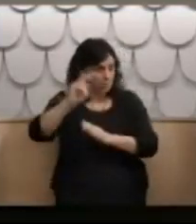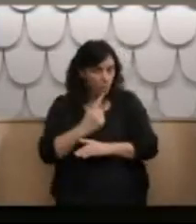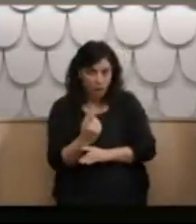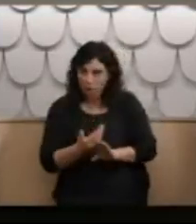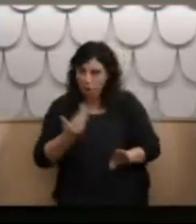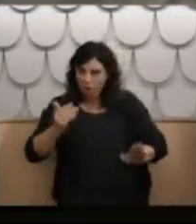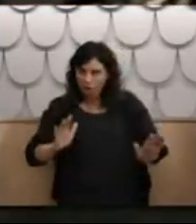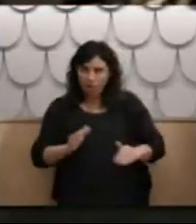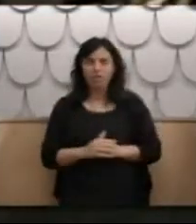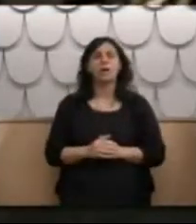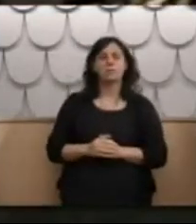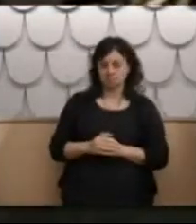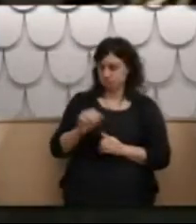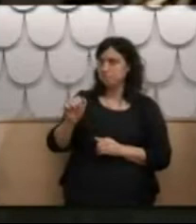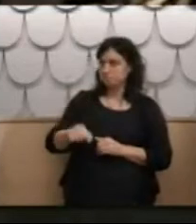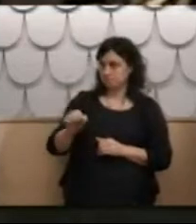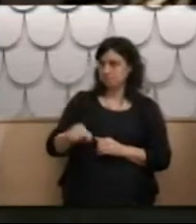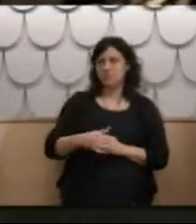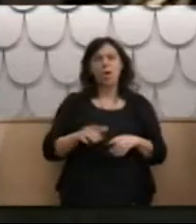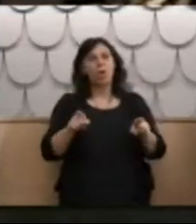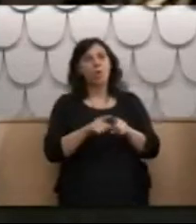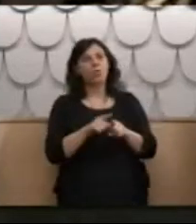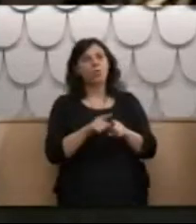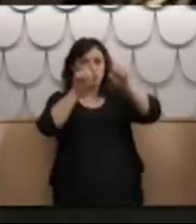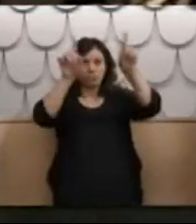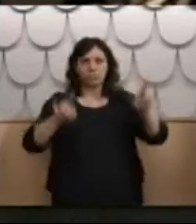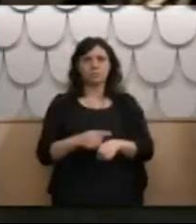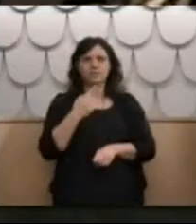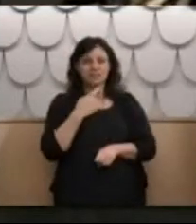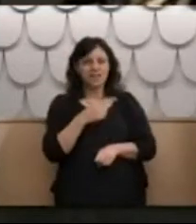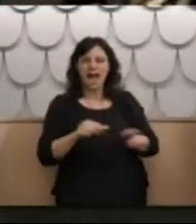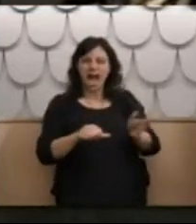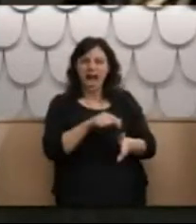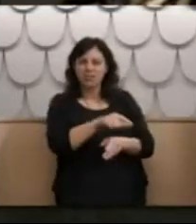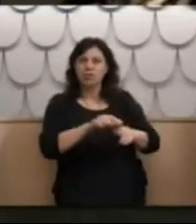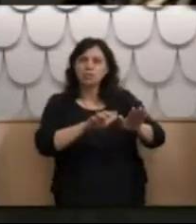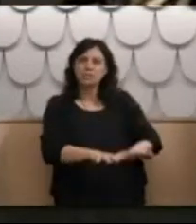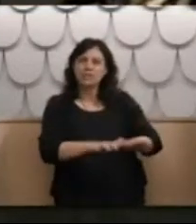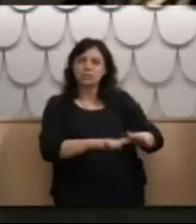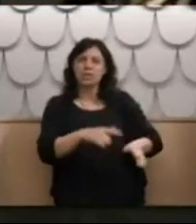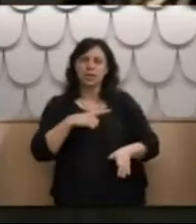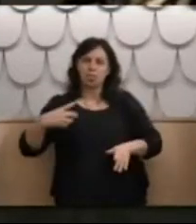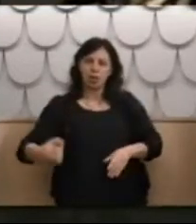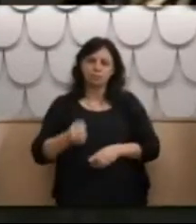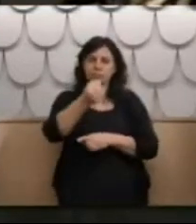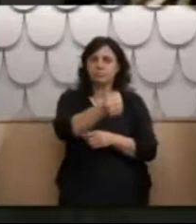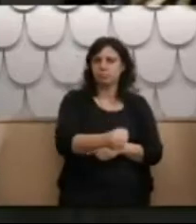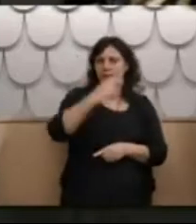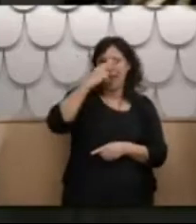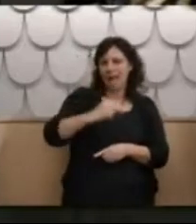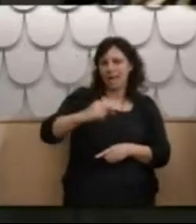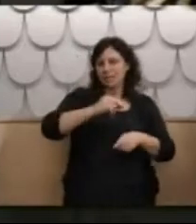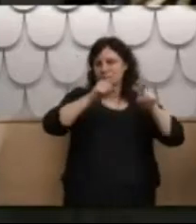And in there it also said on your admission that you were finding it hard to settle and you'd come to the adolescent unit for a brief period?